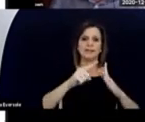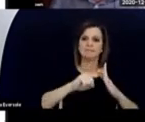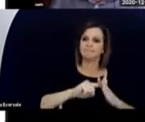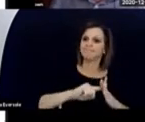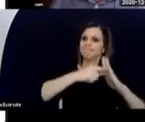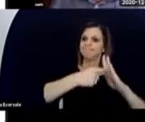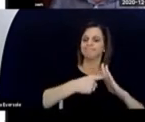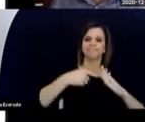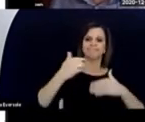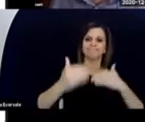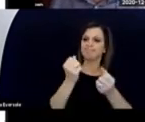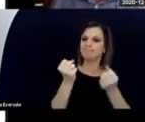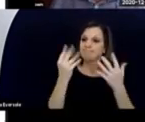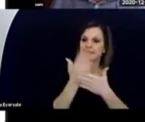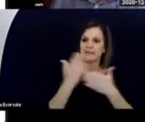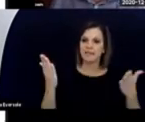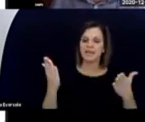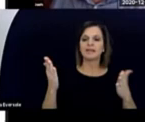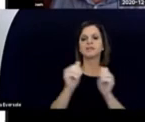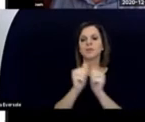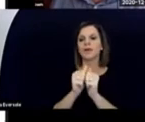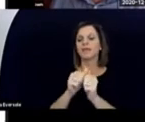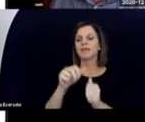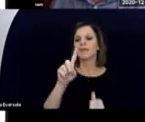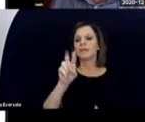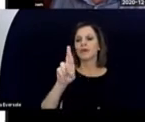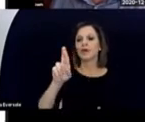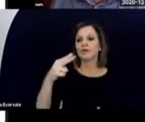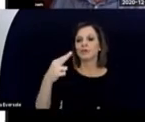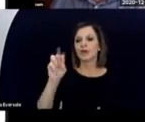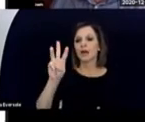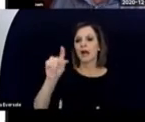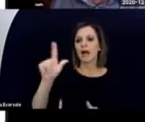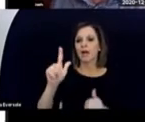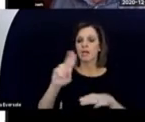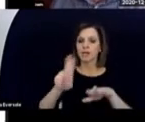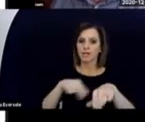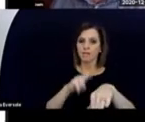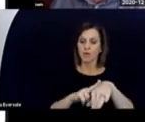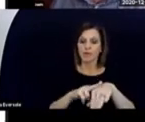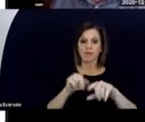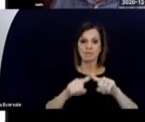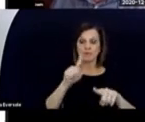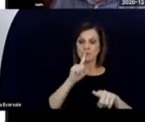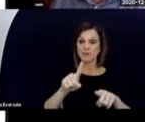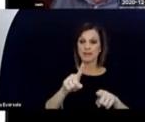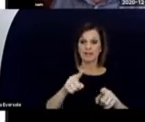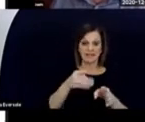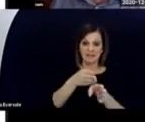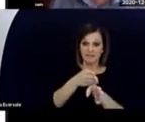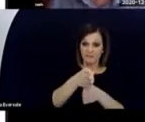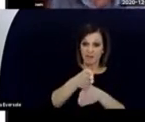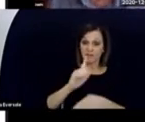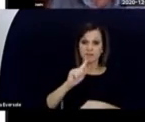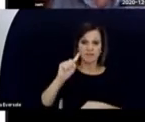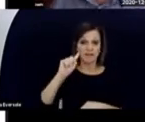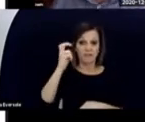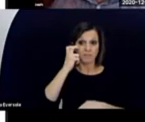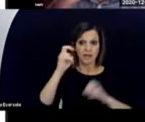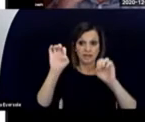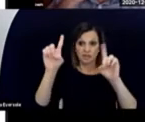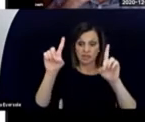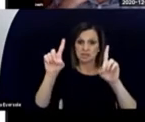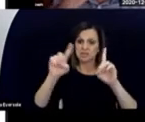the field of deafblind education, as we know it, lifted off in the 1960s,